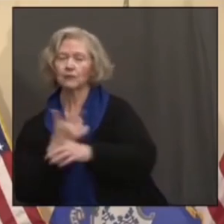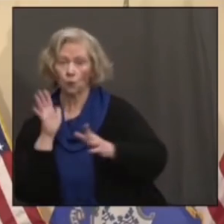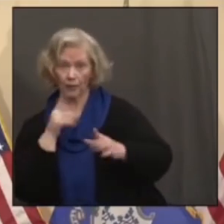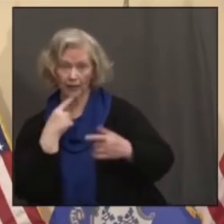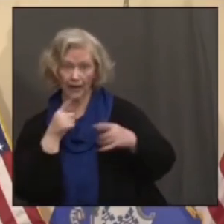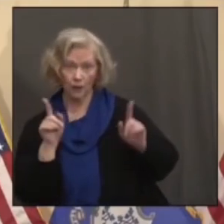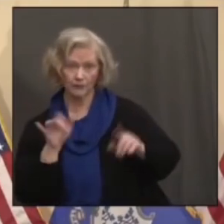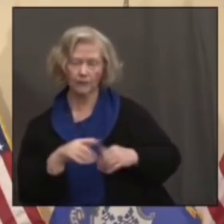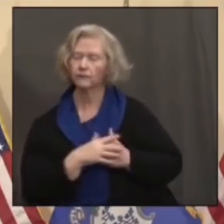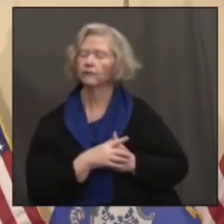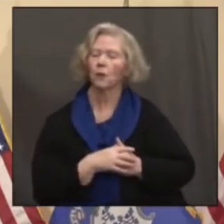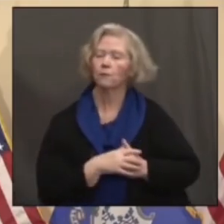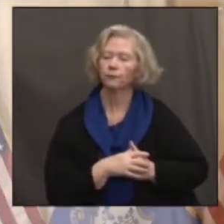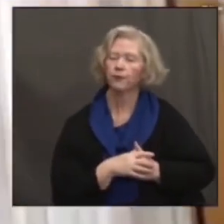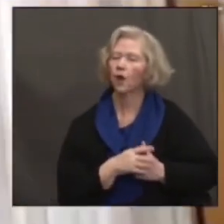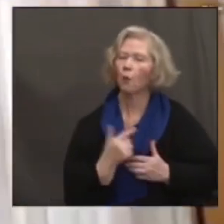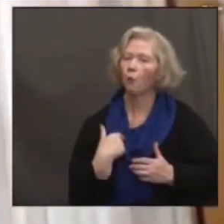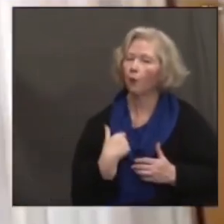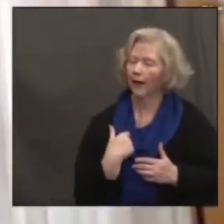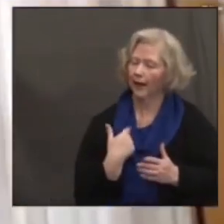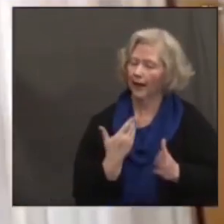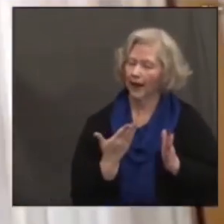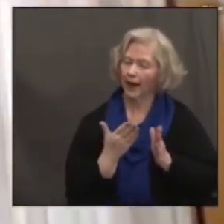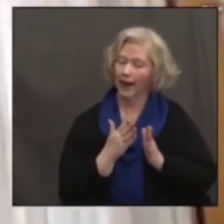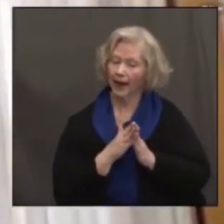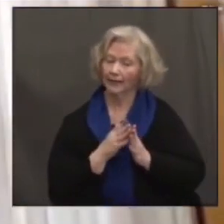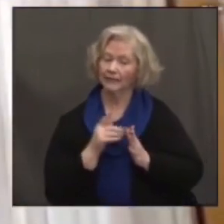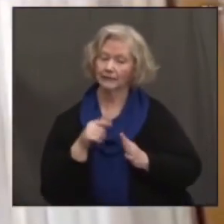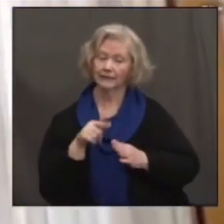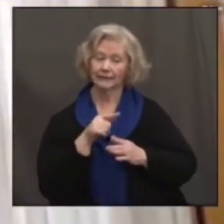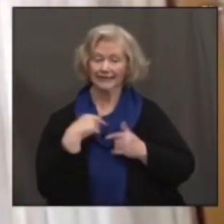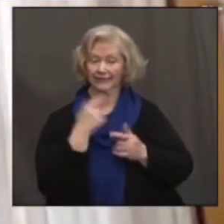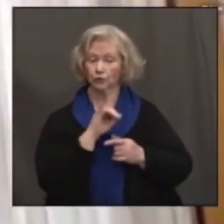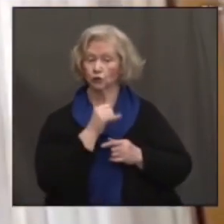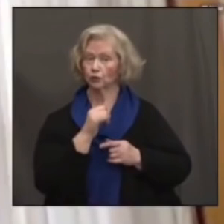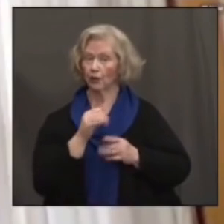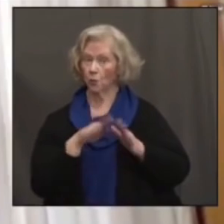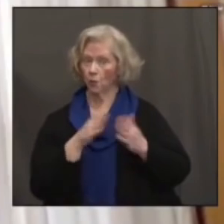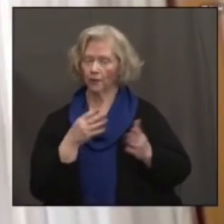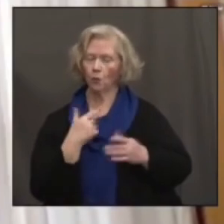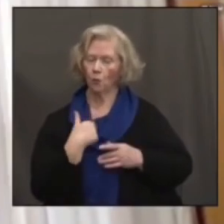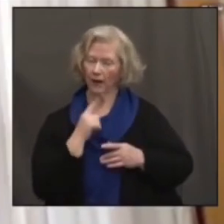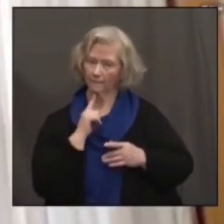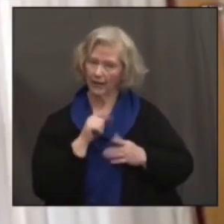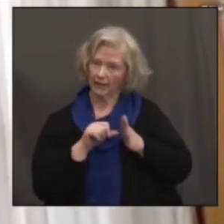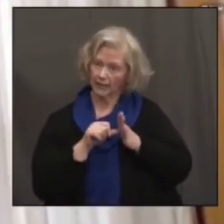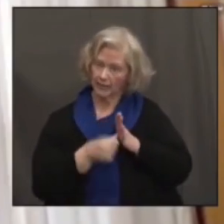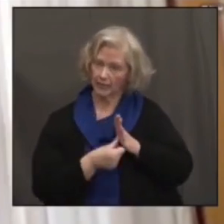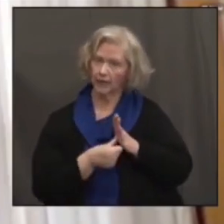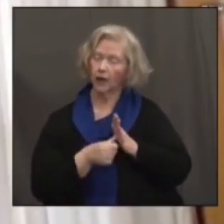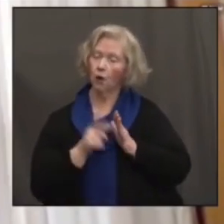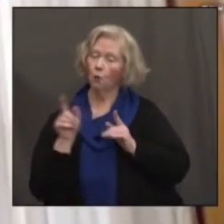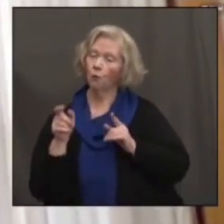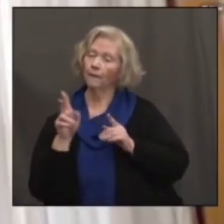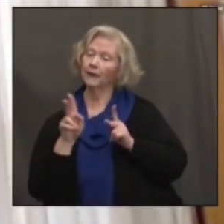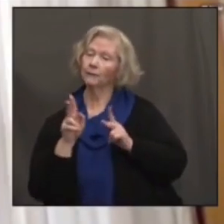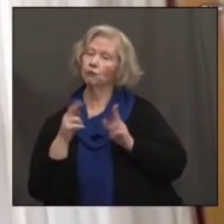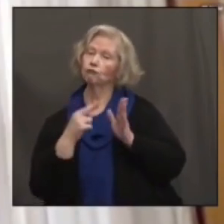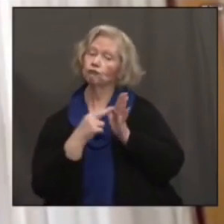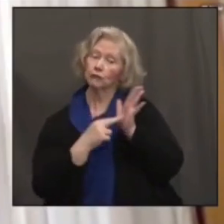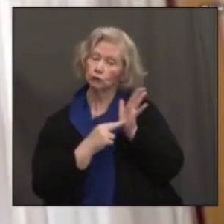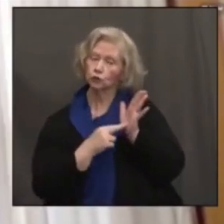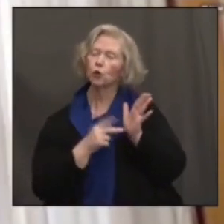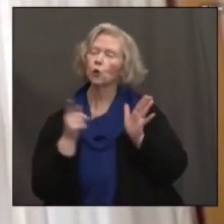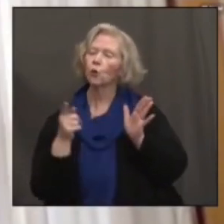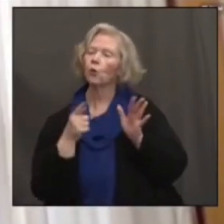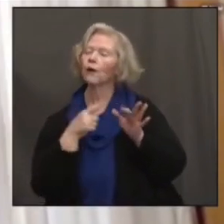We've asked all providers since J&J came out to make sure that it's clear in the registration process which vaccine